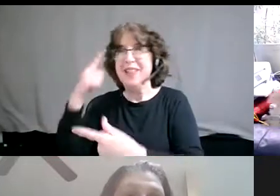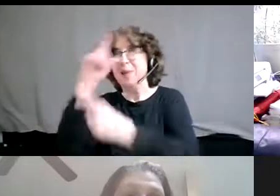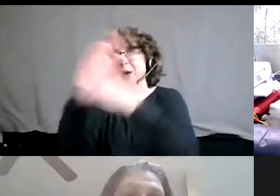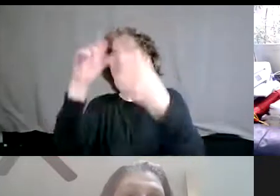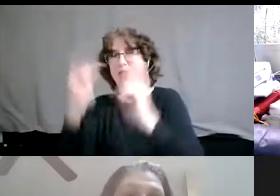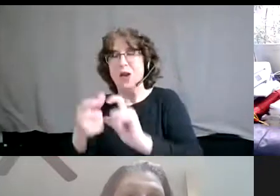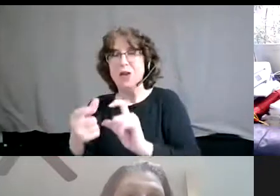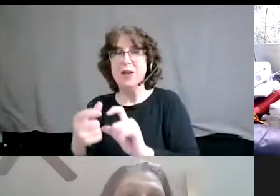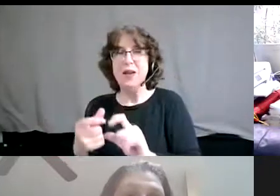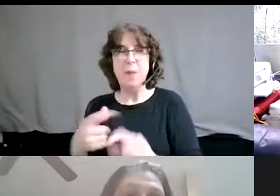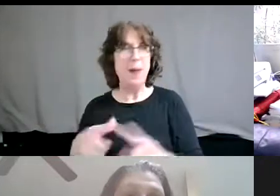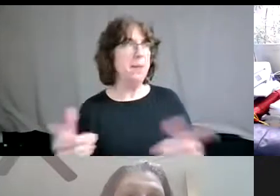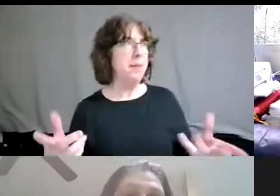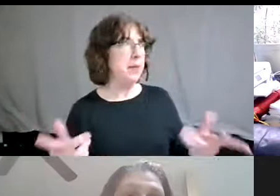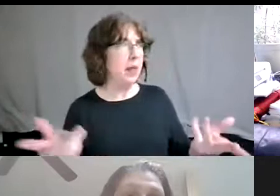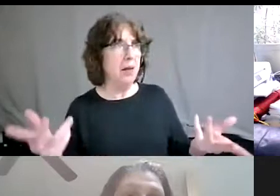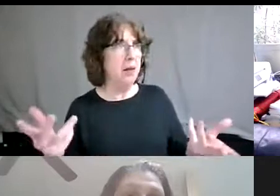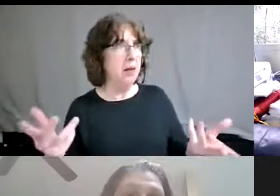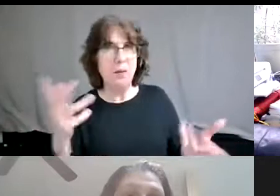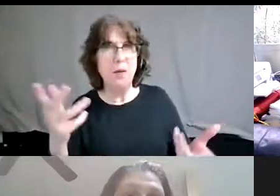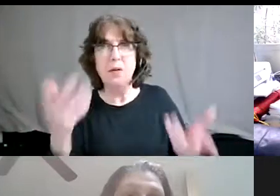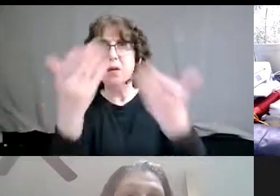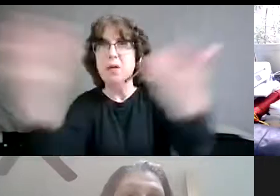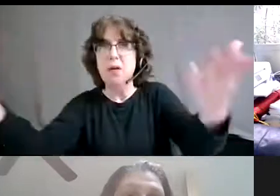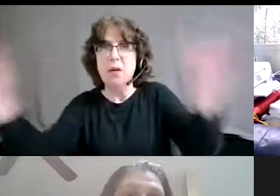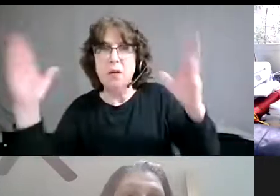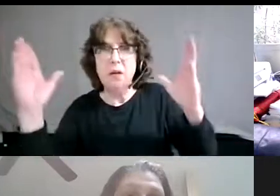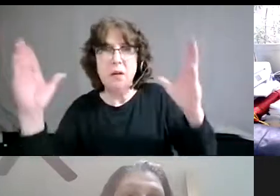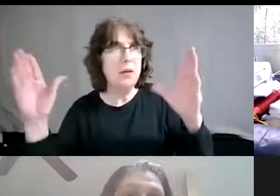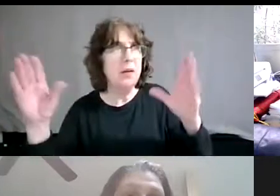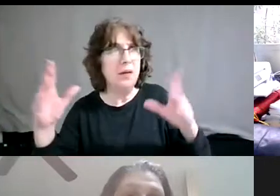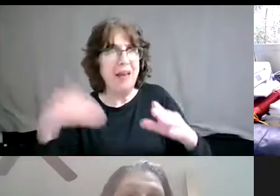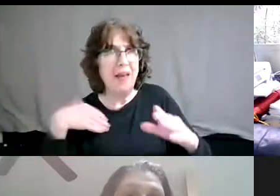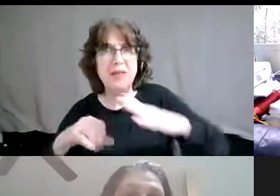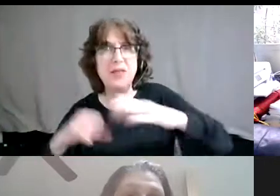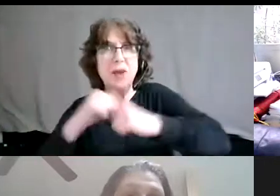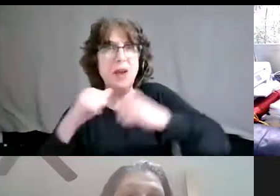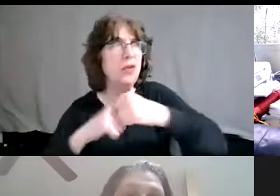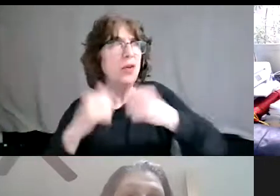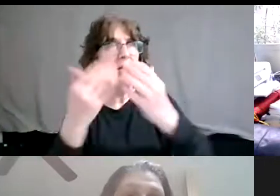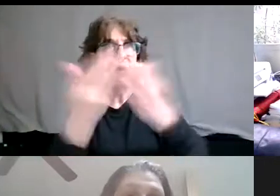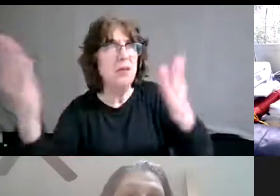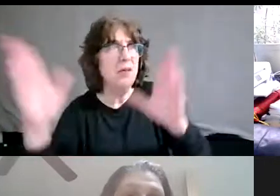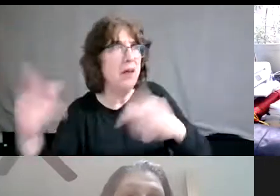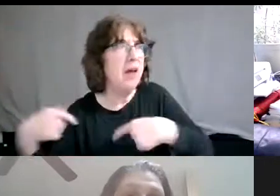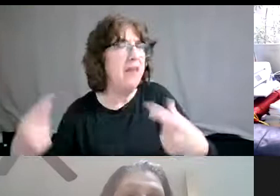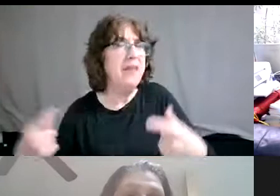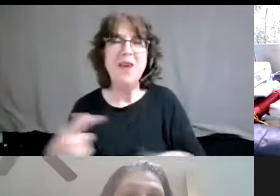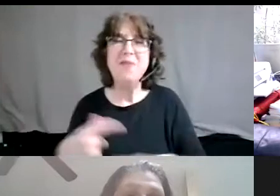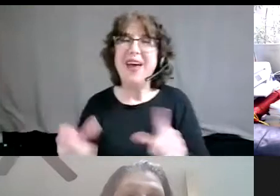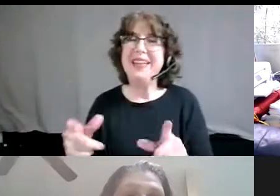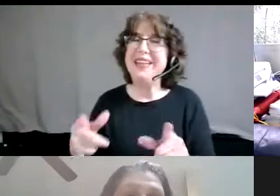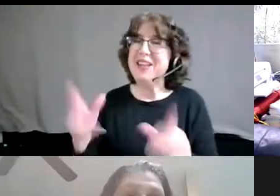but these are the walls and these are the bounds and these are the structures. But what I have to appeal is that if we can already